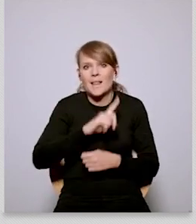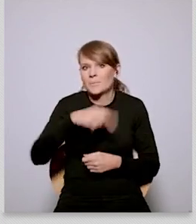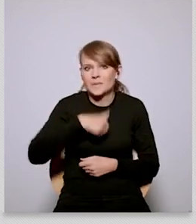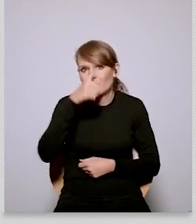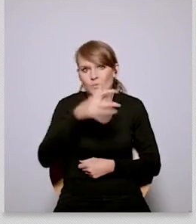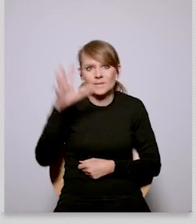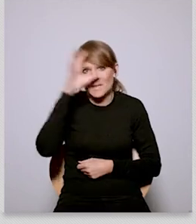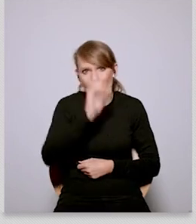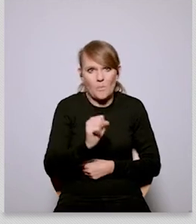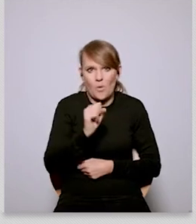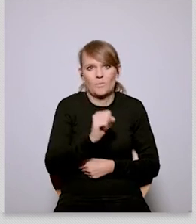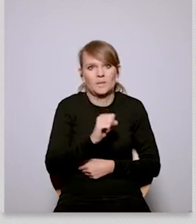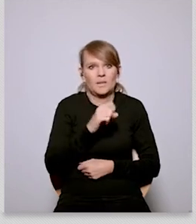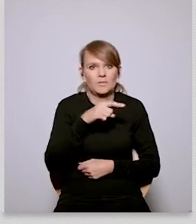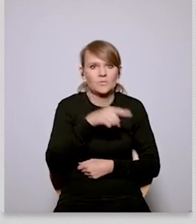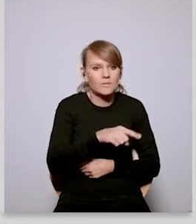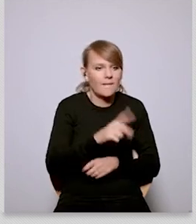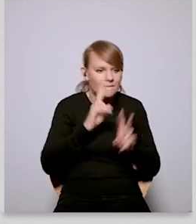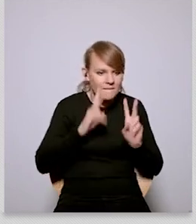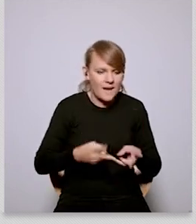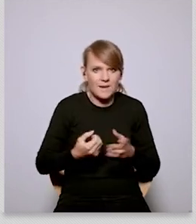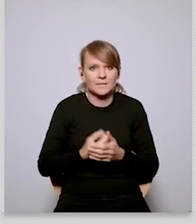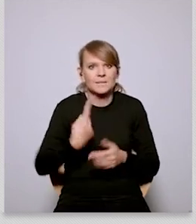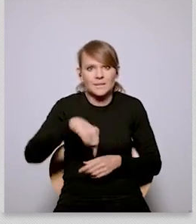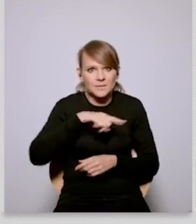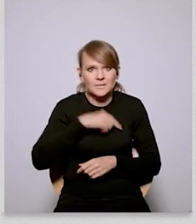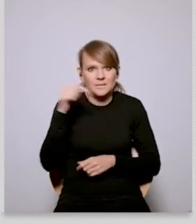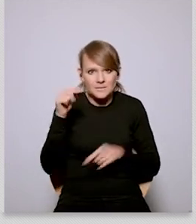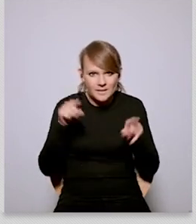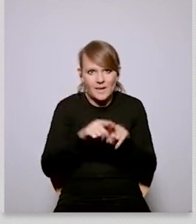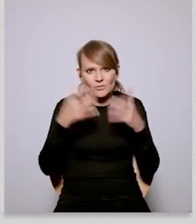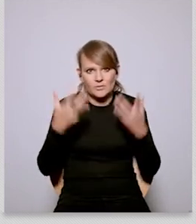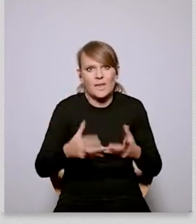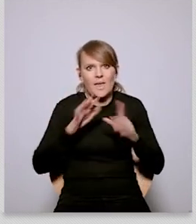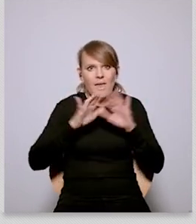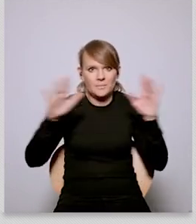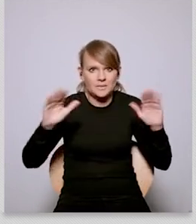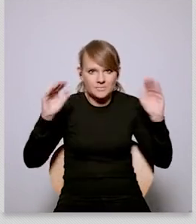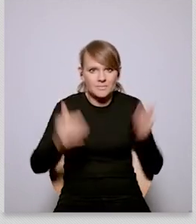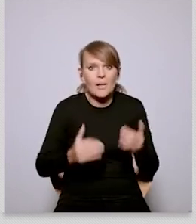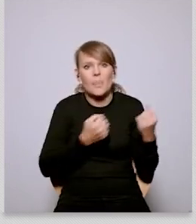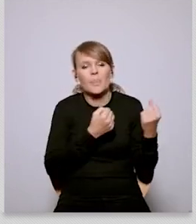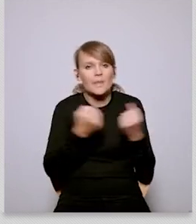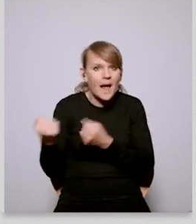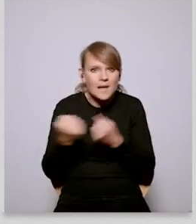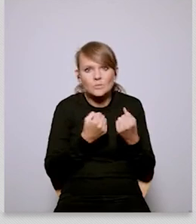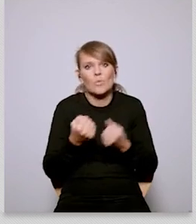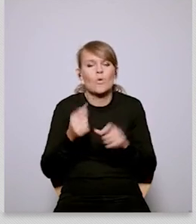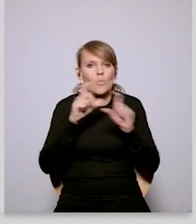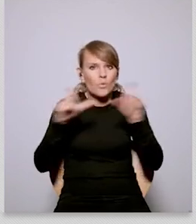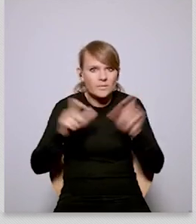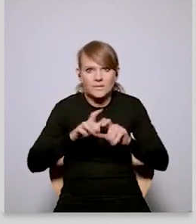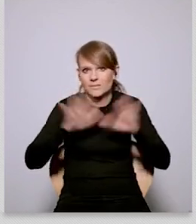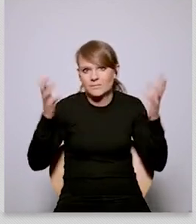that it will kill us of course there are certain risks but we must not forget the substance the fact that we